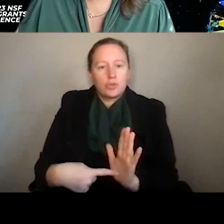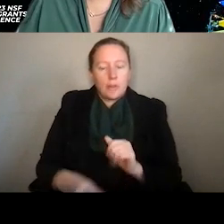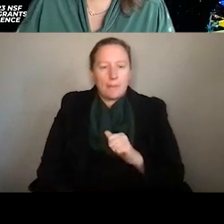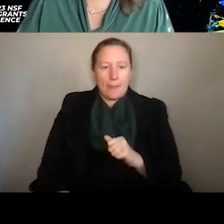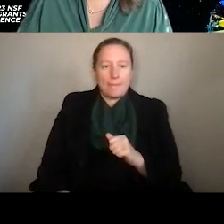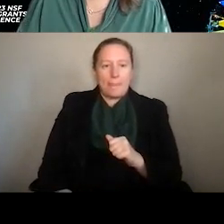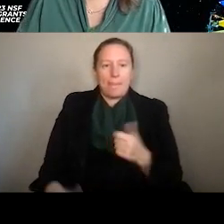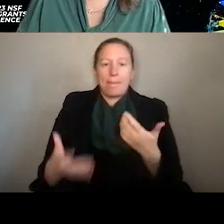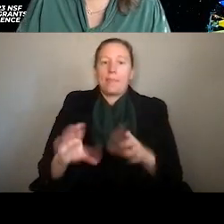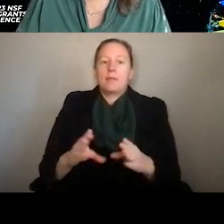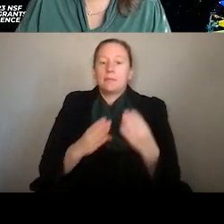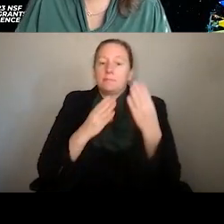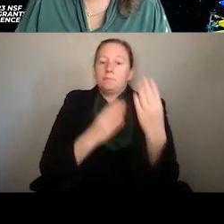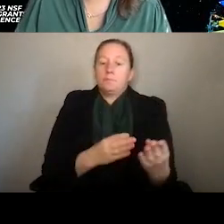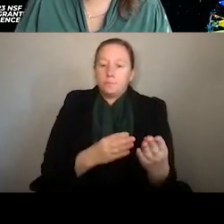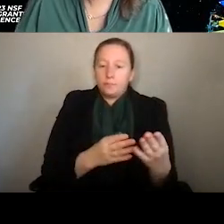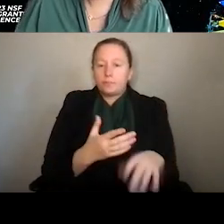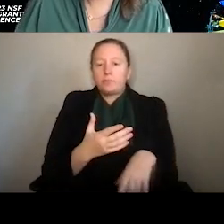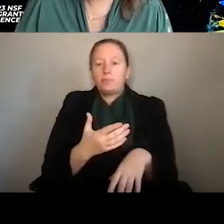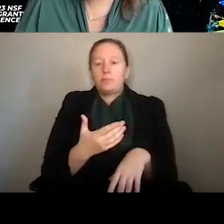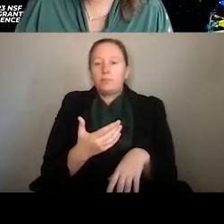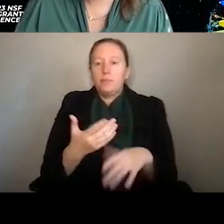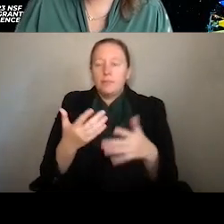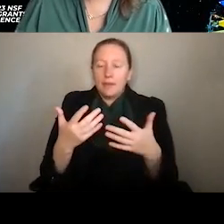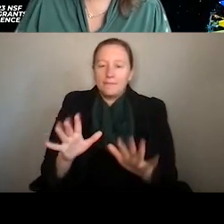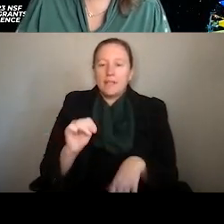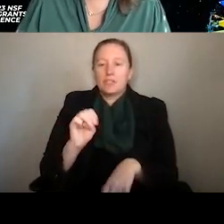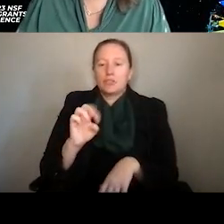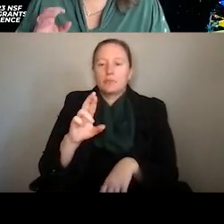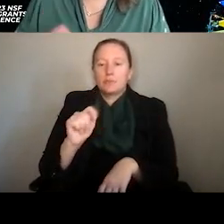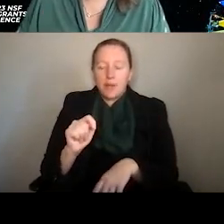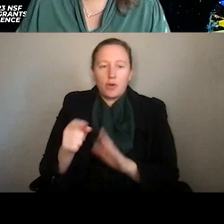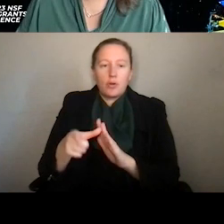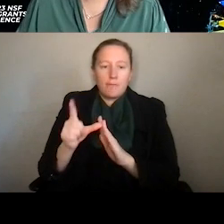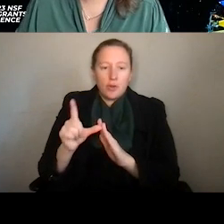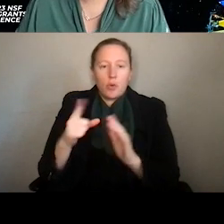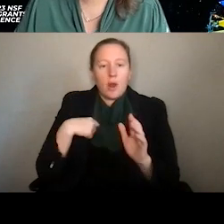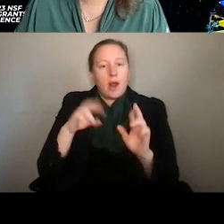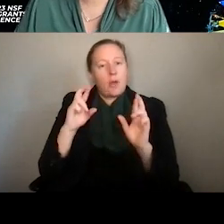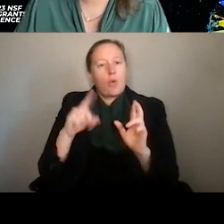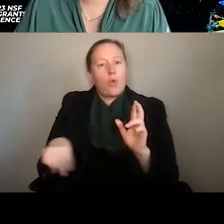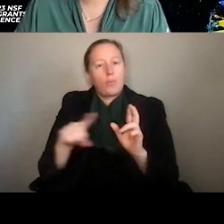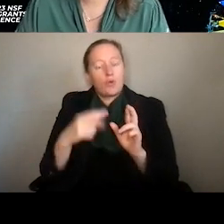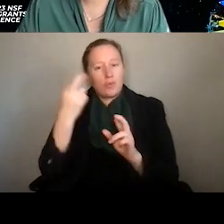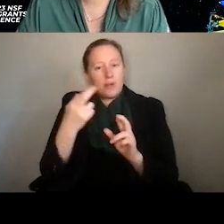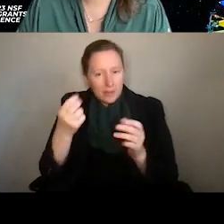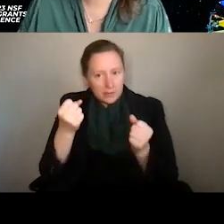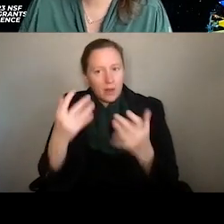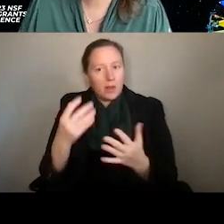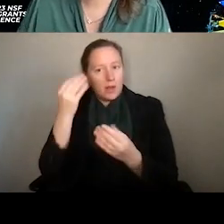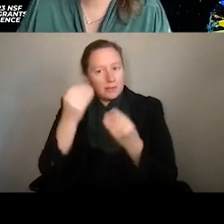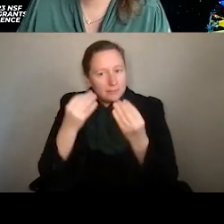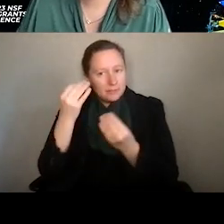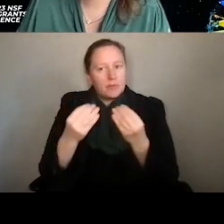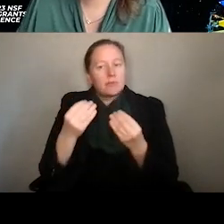Once you've submitted your proposal and it's undergone merit review, I hope you know that a lot of thoughtful consideration goes into every